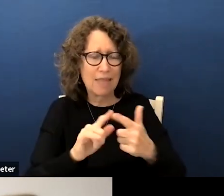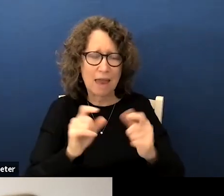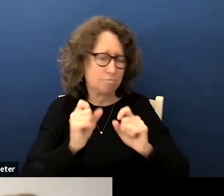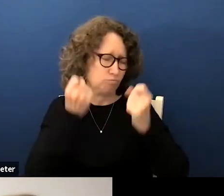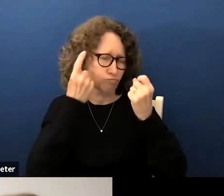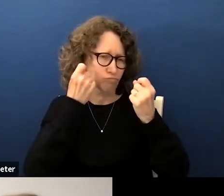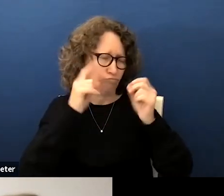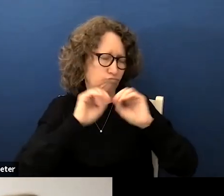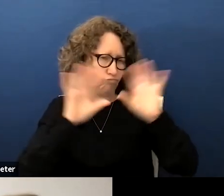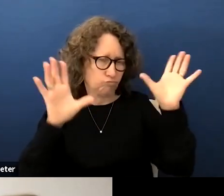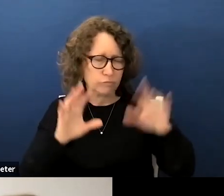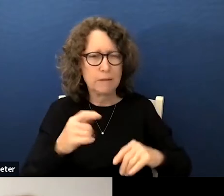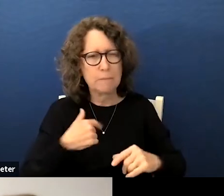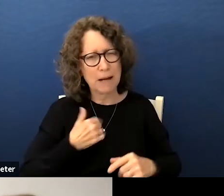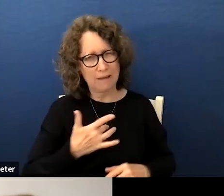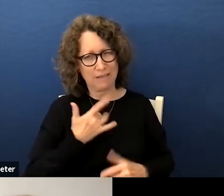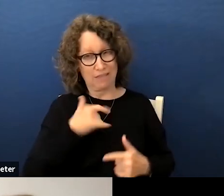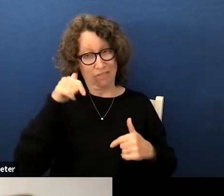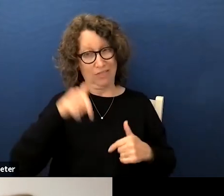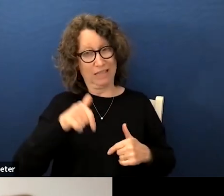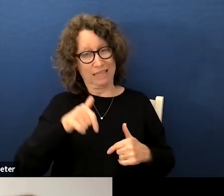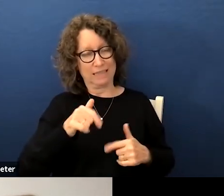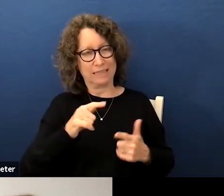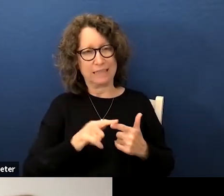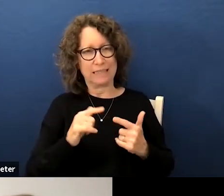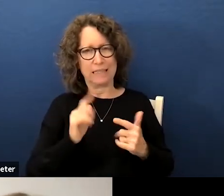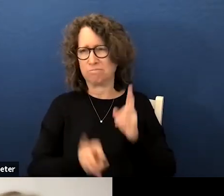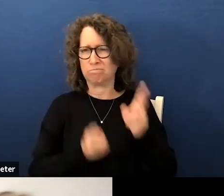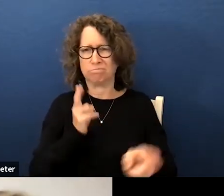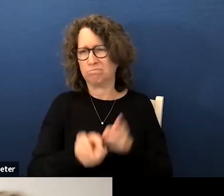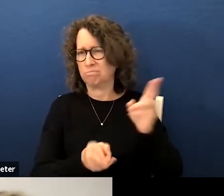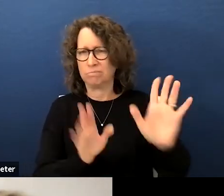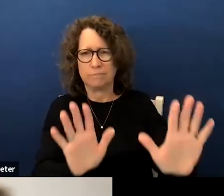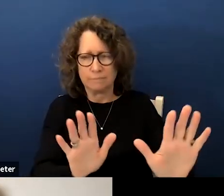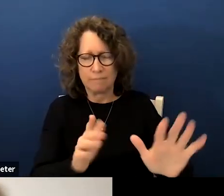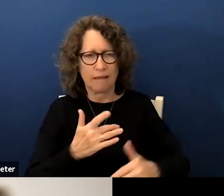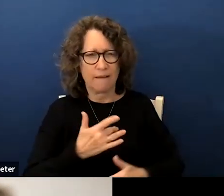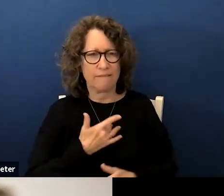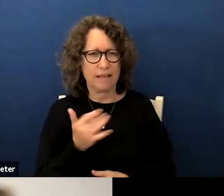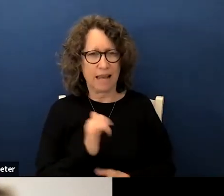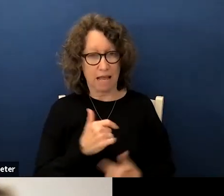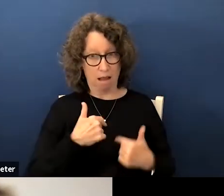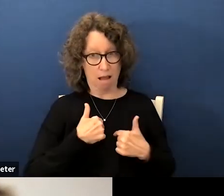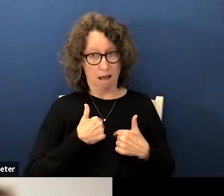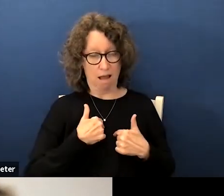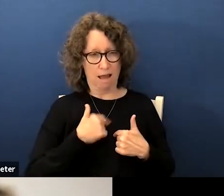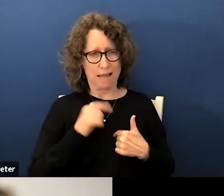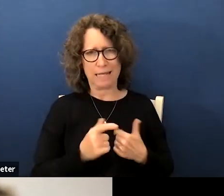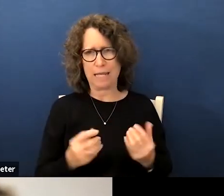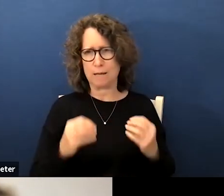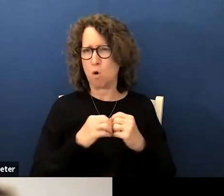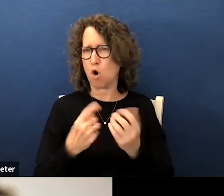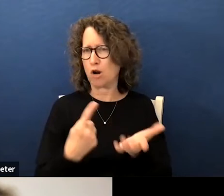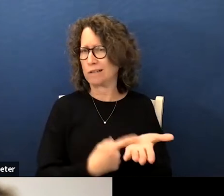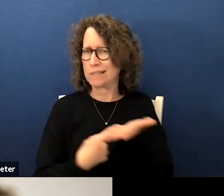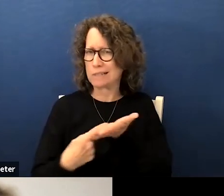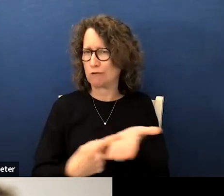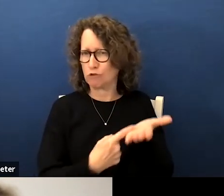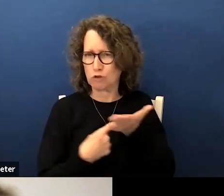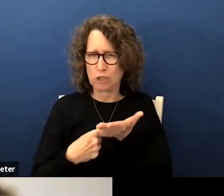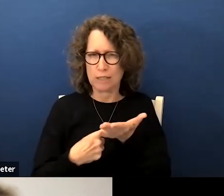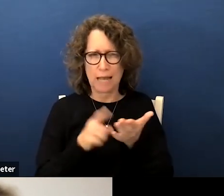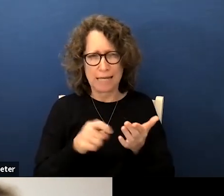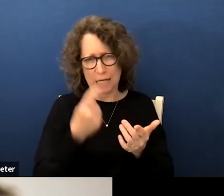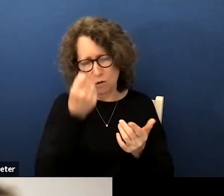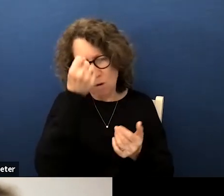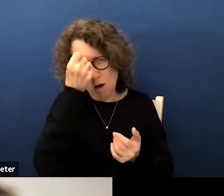i feel that this is too rushed i feel that i personally need more discussion i need to